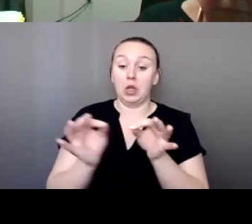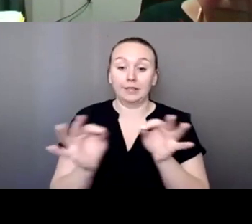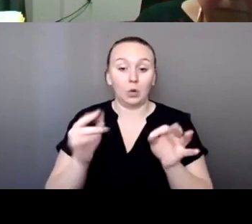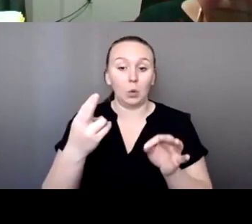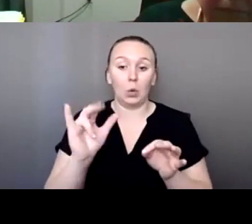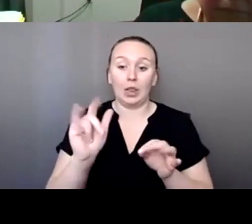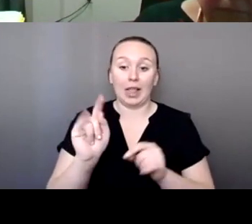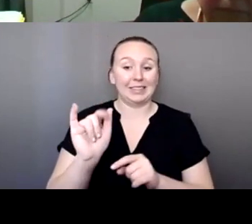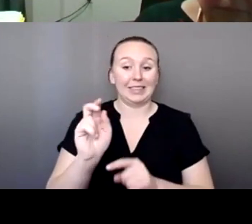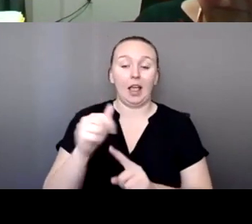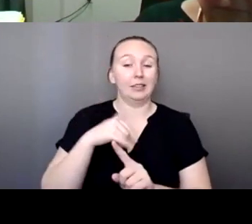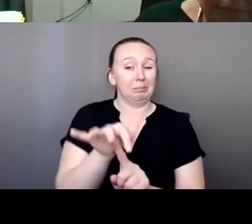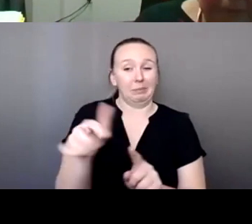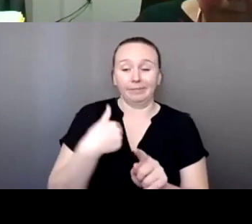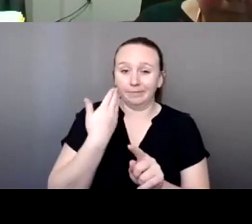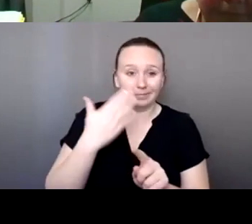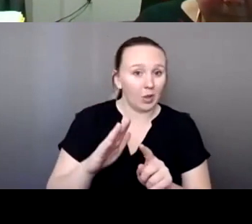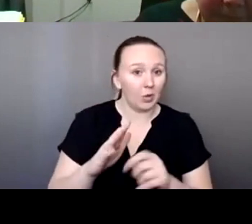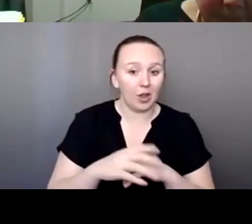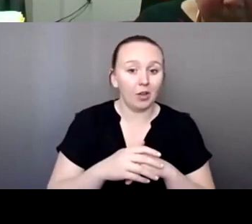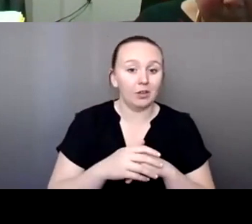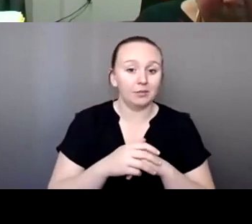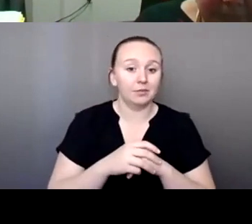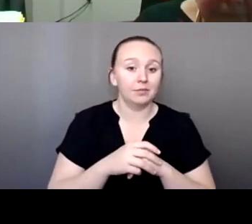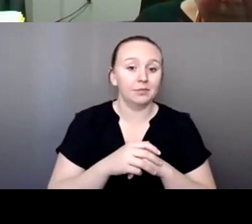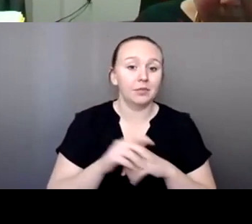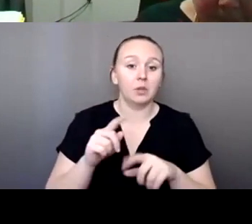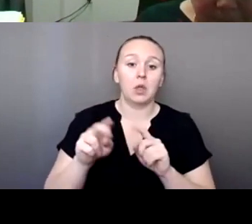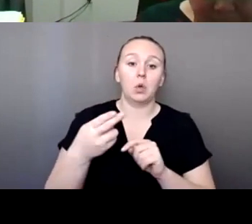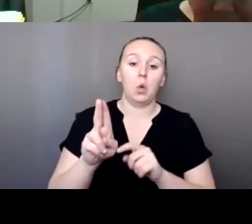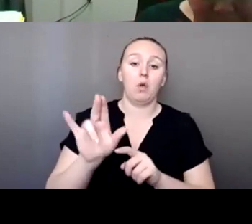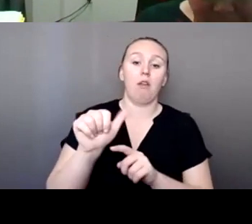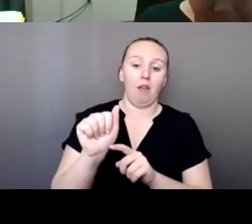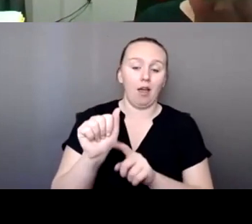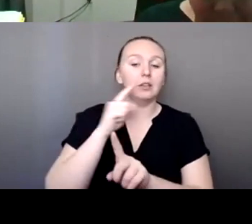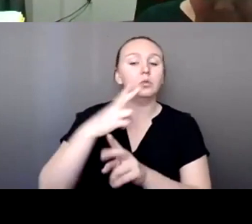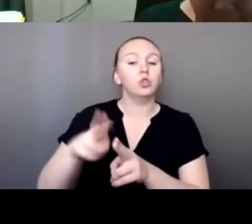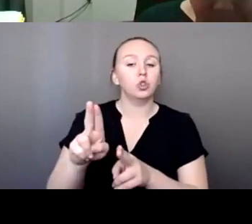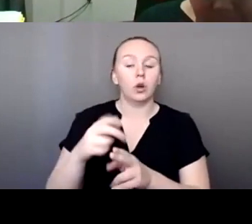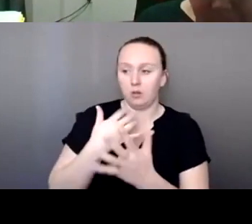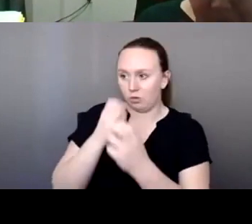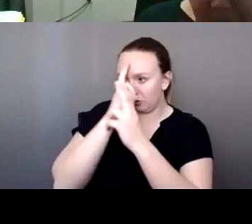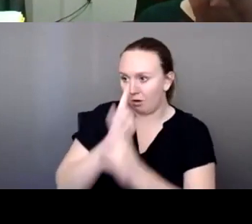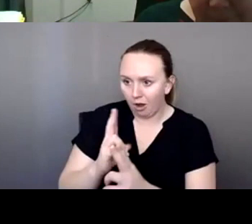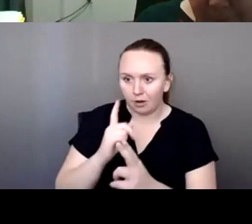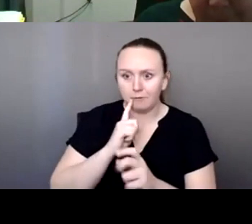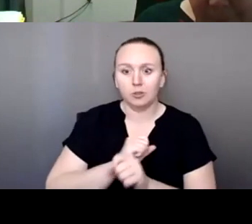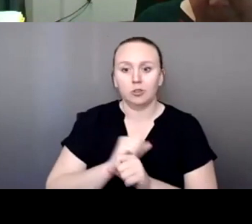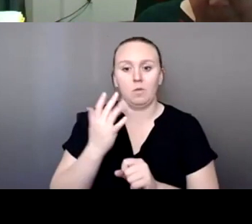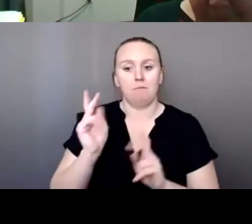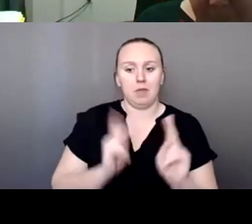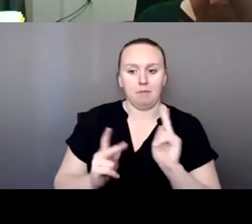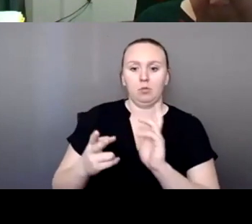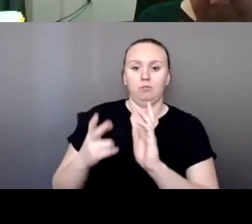a tongue twister, but Huya is just the shorter version. Absolutely. Yeah. want to honor that for sure. That cause people identify you